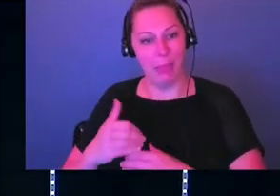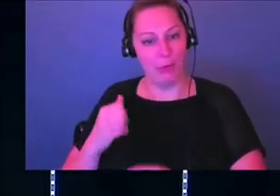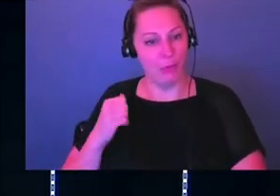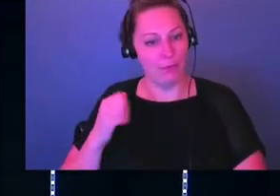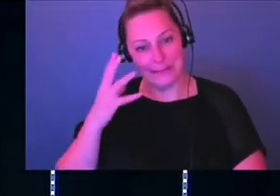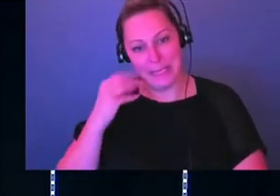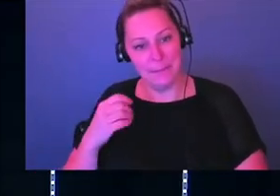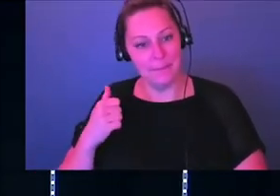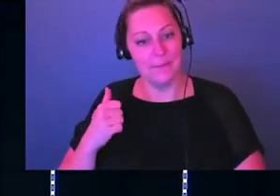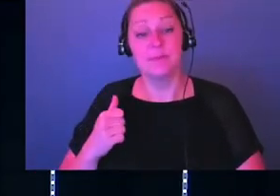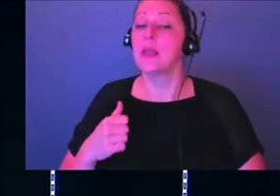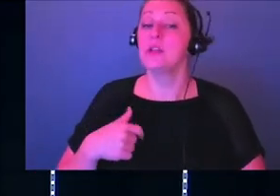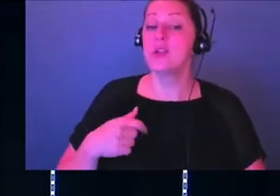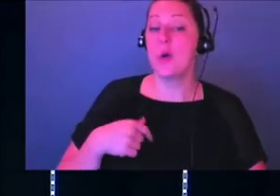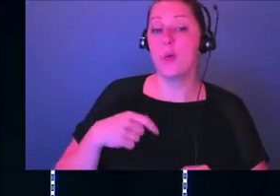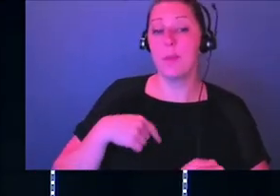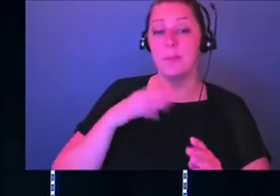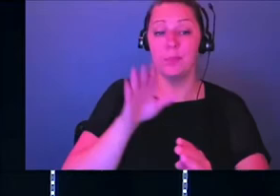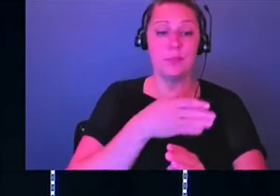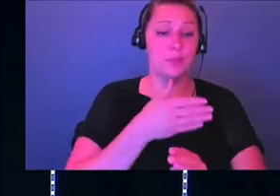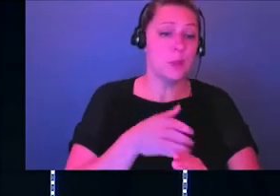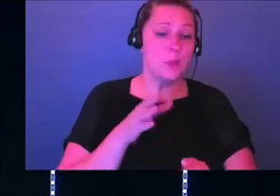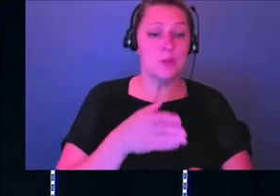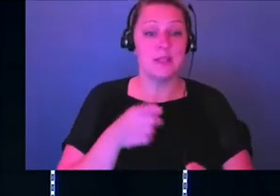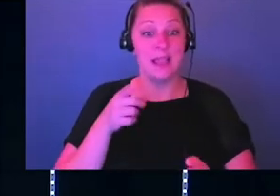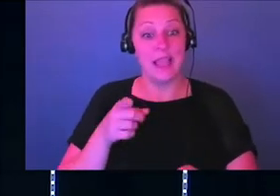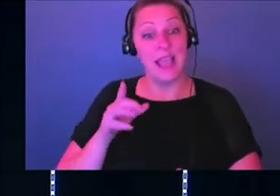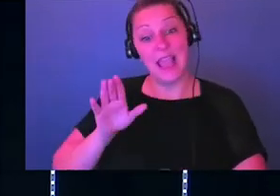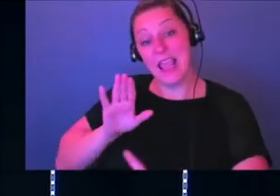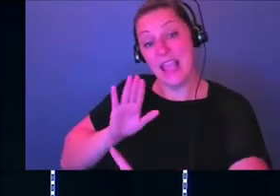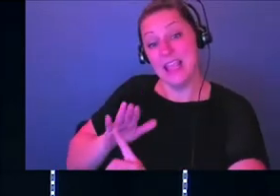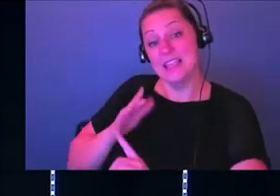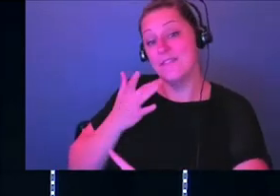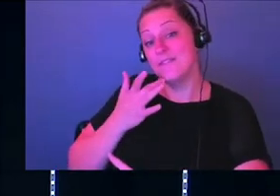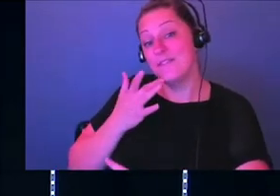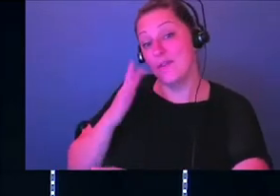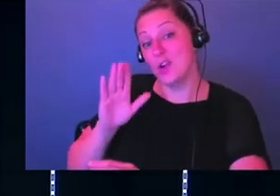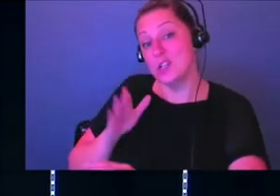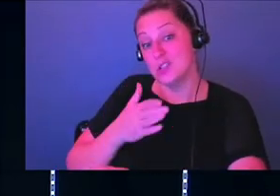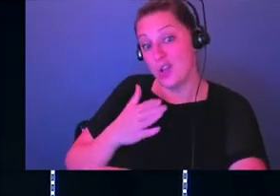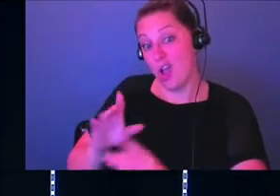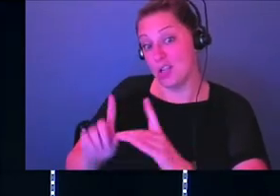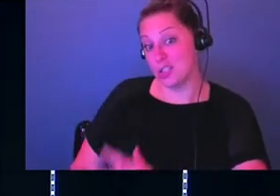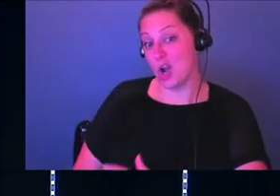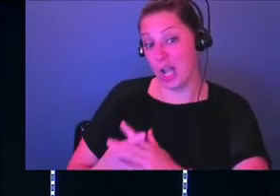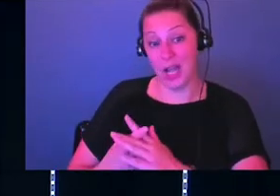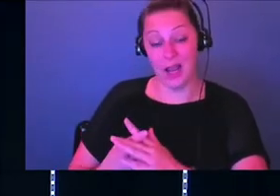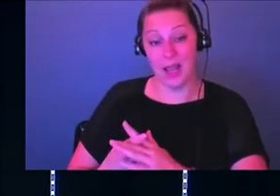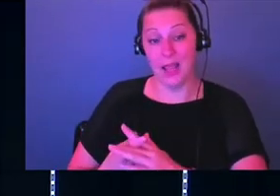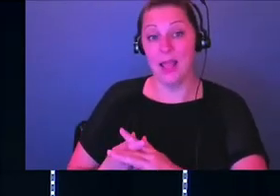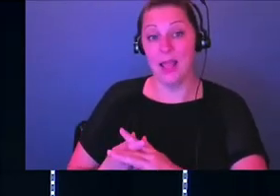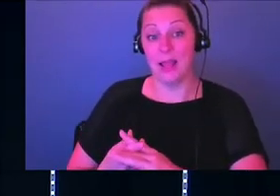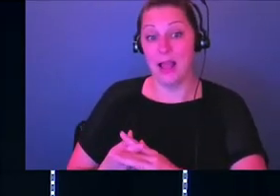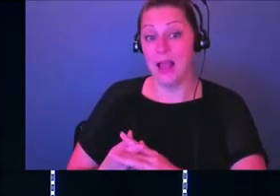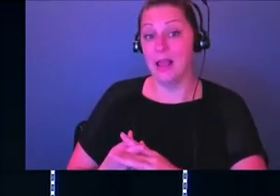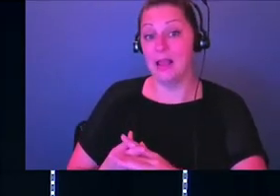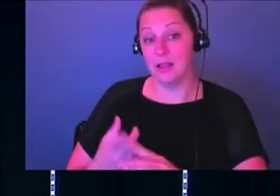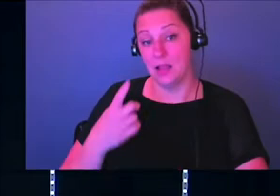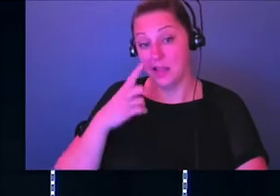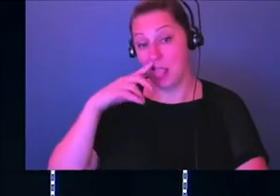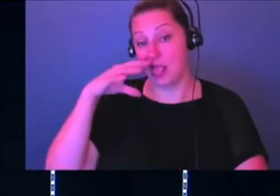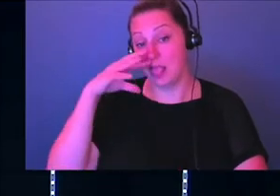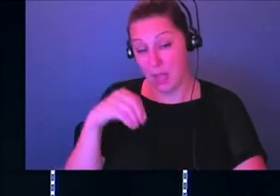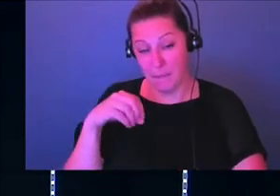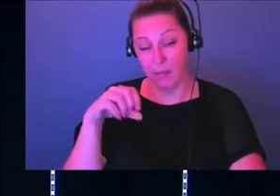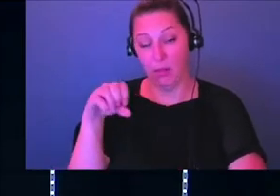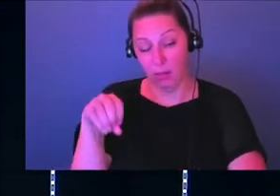were playing the music real loud and just like playing and his song that he loved came on. And I kid you not, this man was just like this